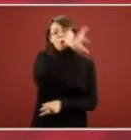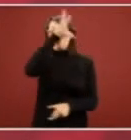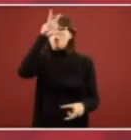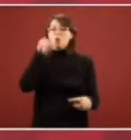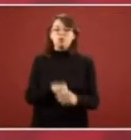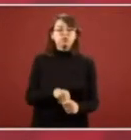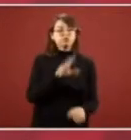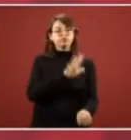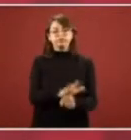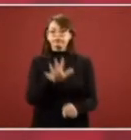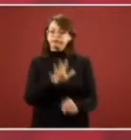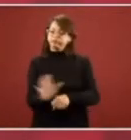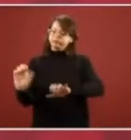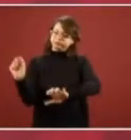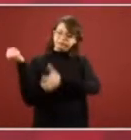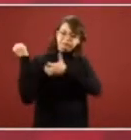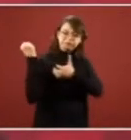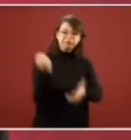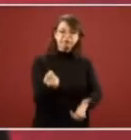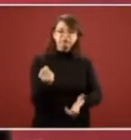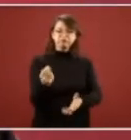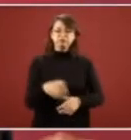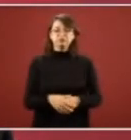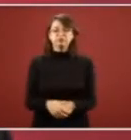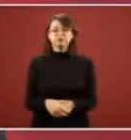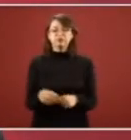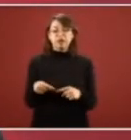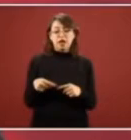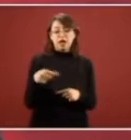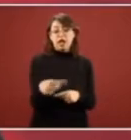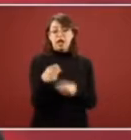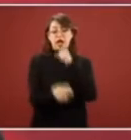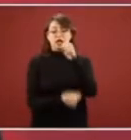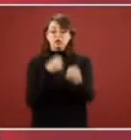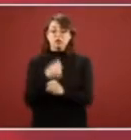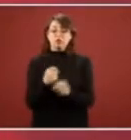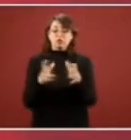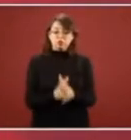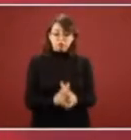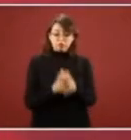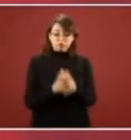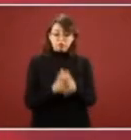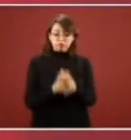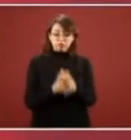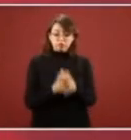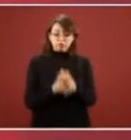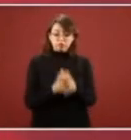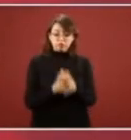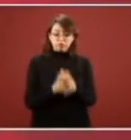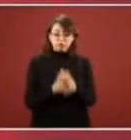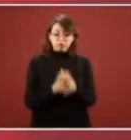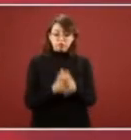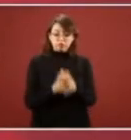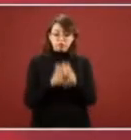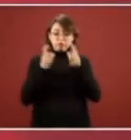todo el presupuesto este año se incrementa el presupuesto del